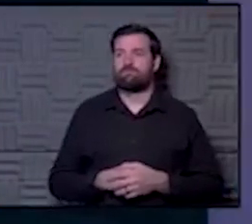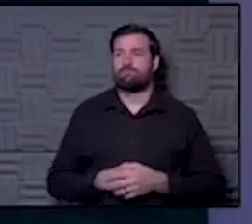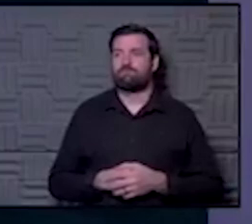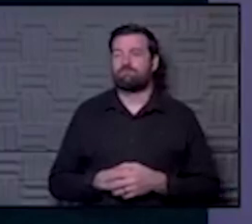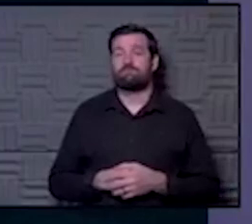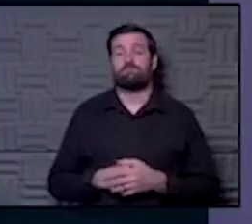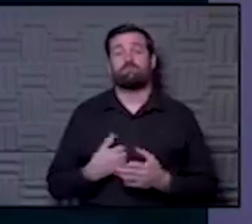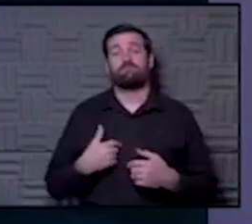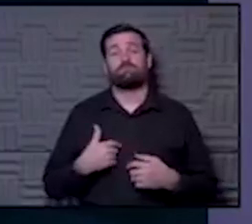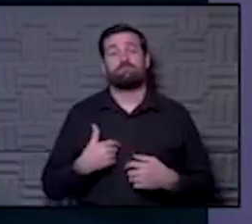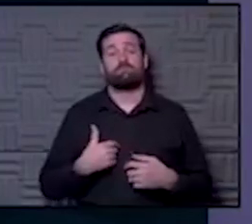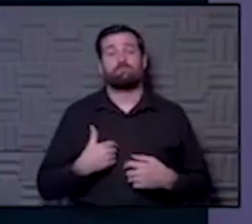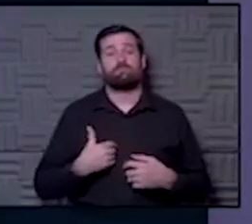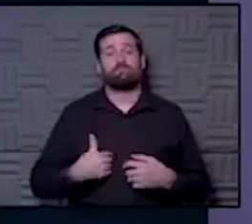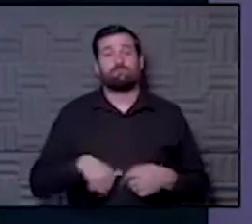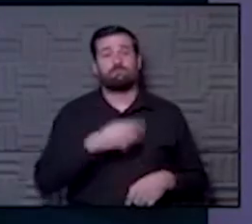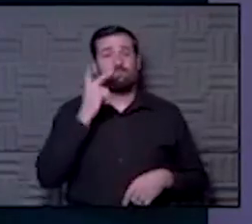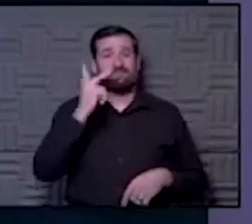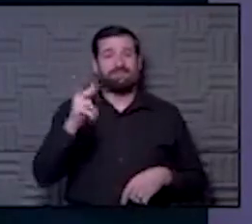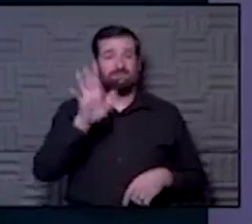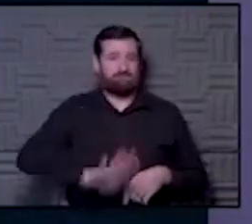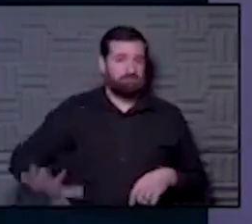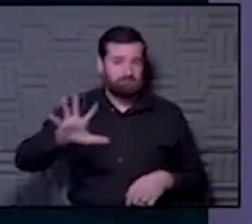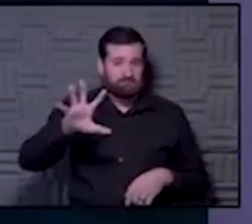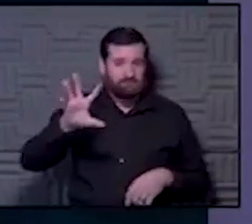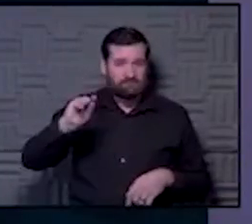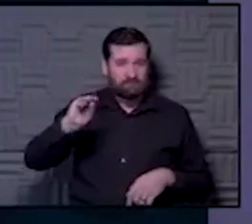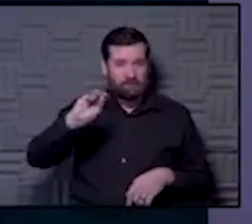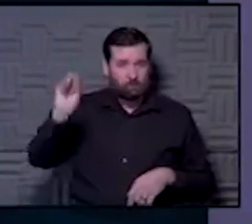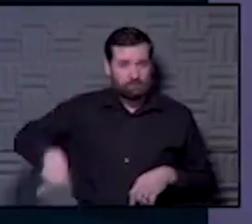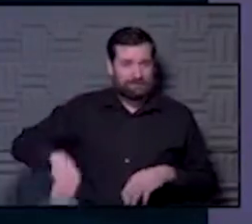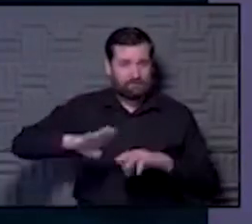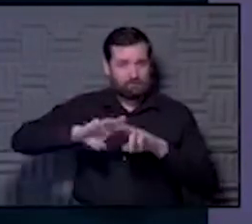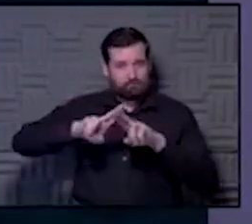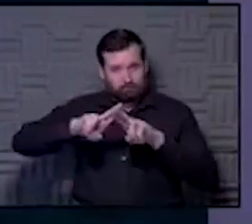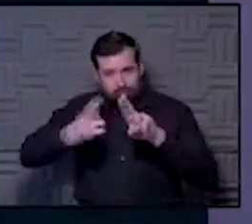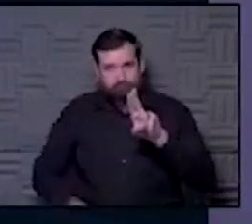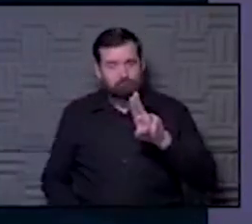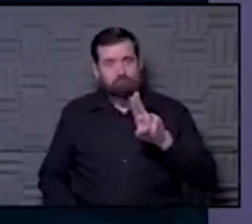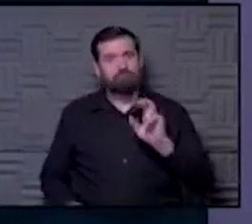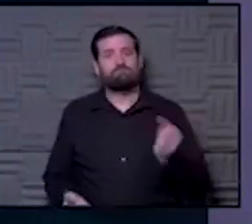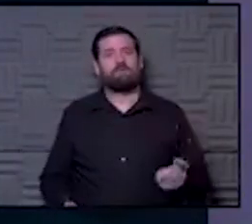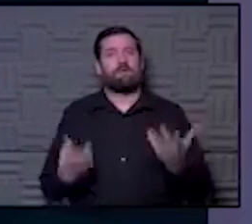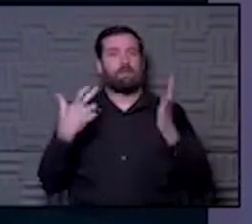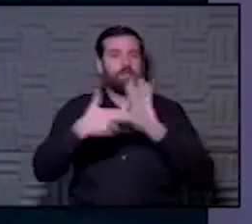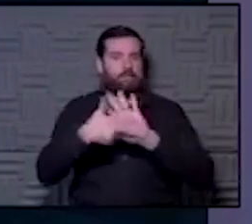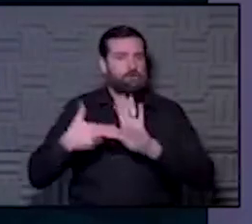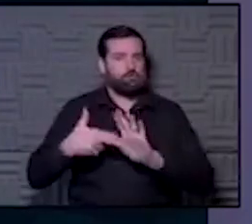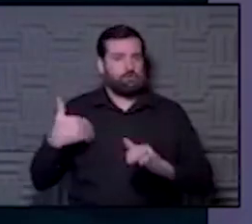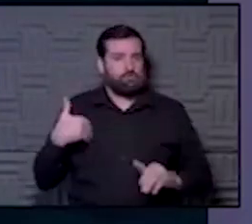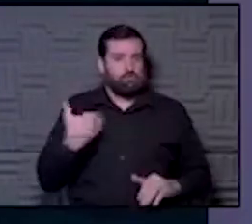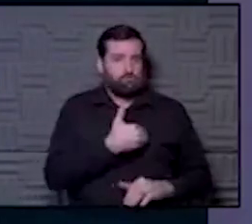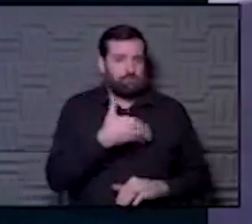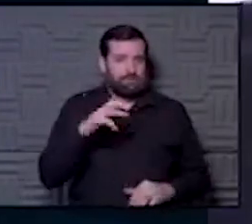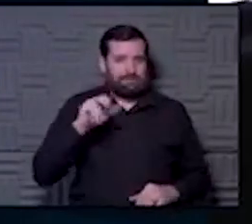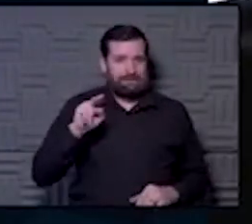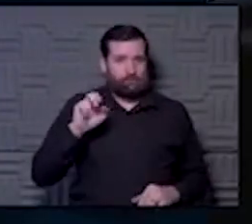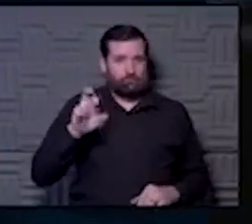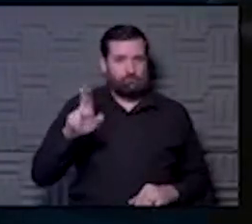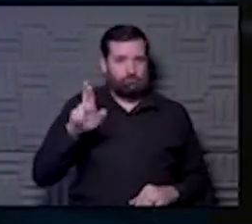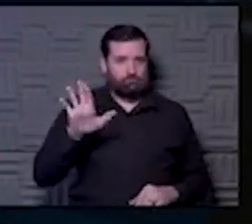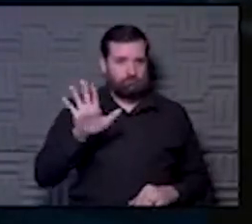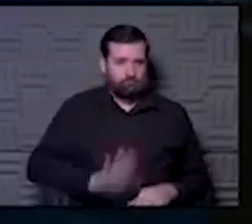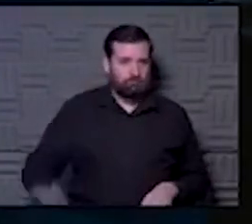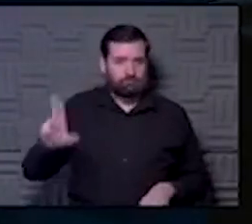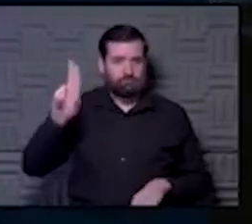We are seeing about a 50% decrease in the number of diagnoses of breast cancer in the country. Then